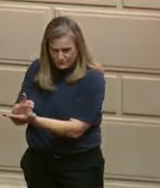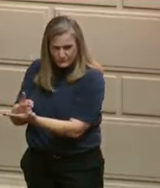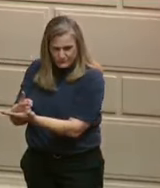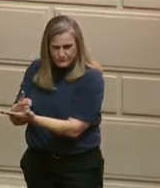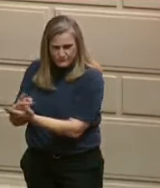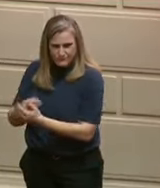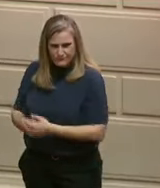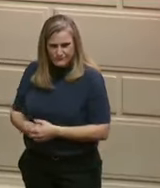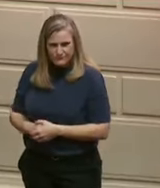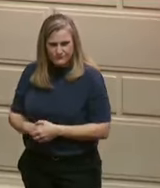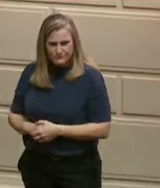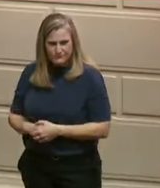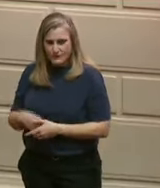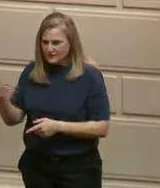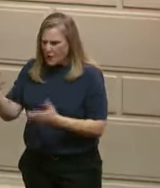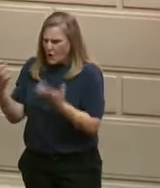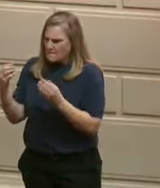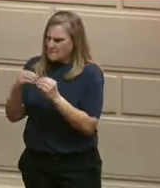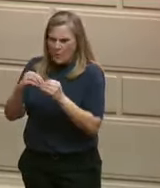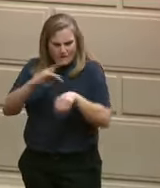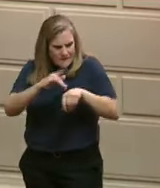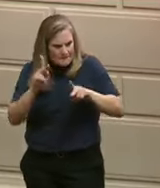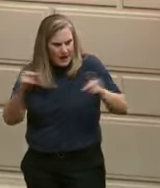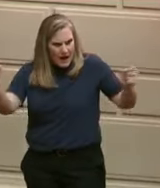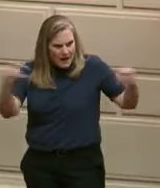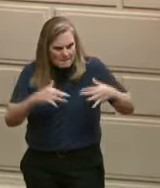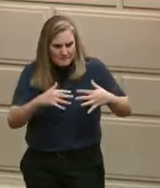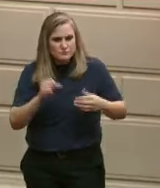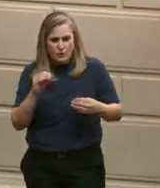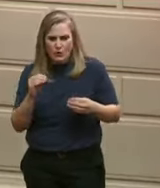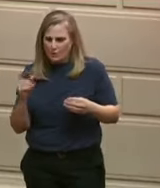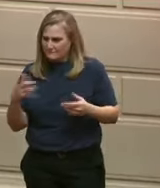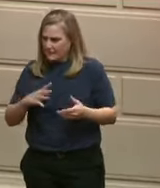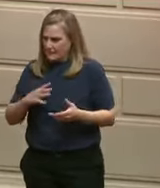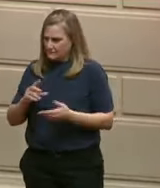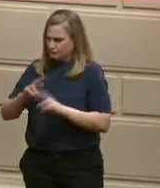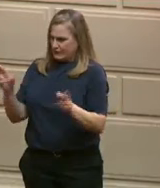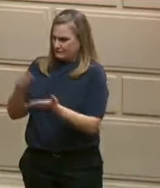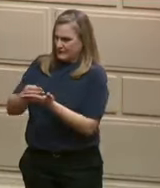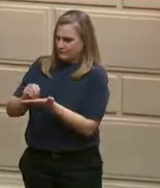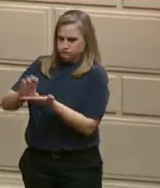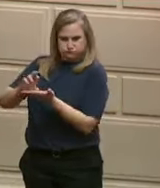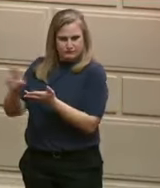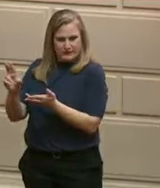more young people on a path to home ownership in our state.